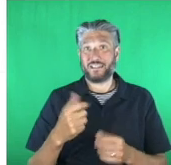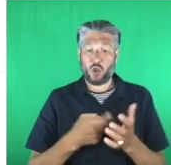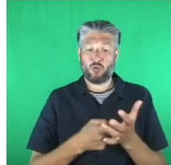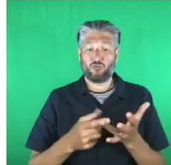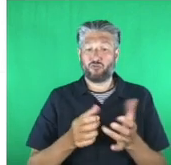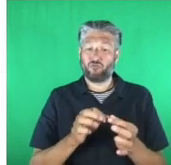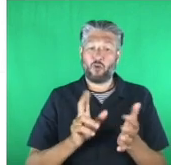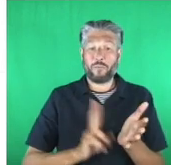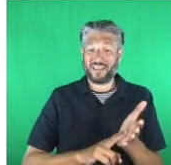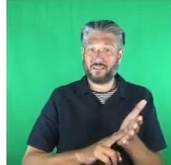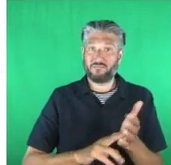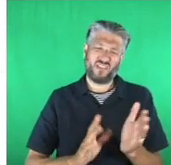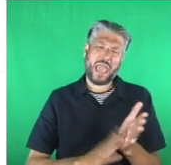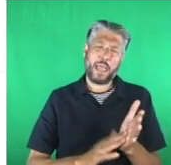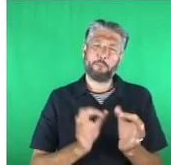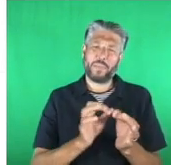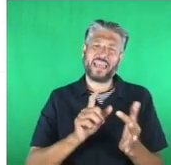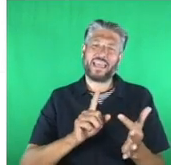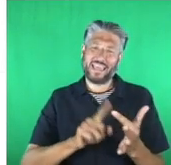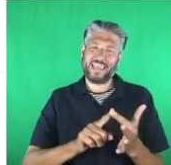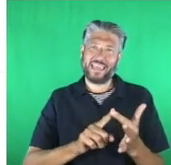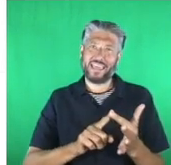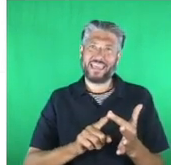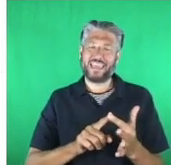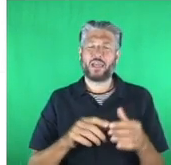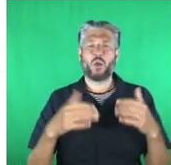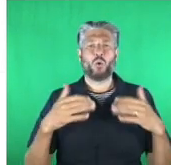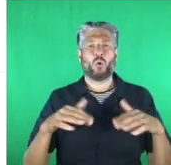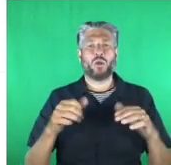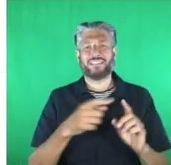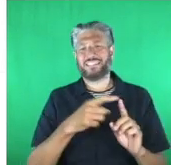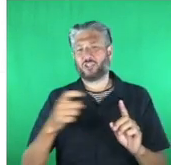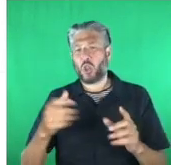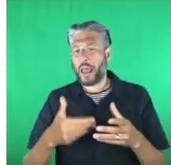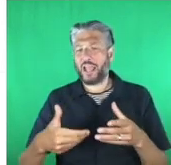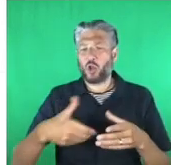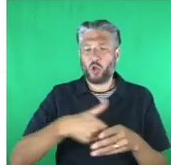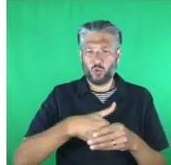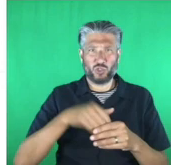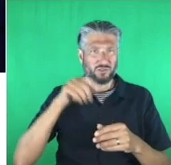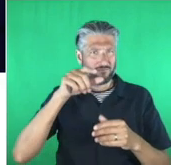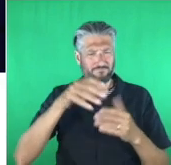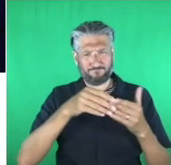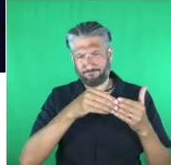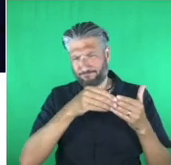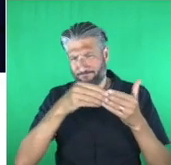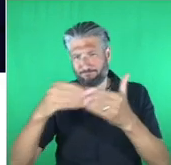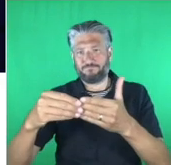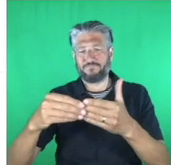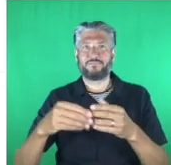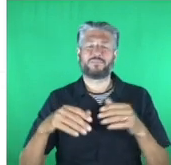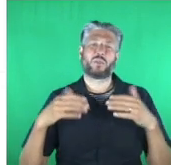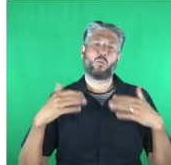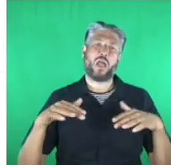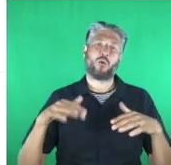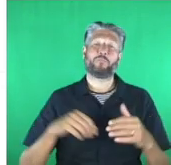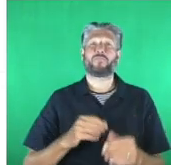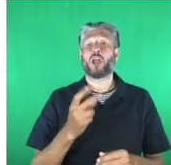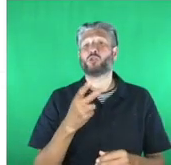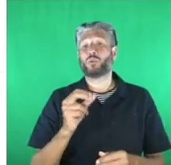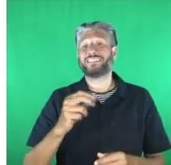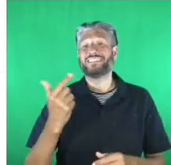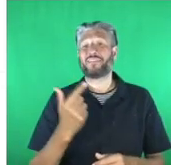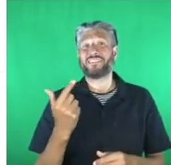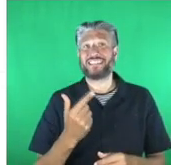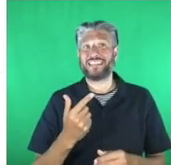a pioneer of digital inclusion in the UK and a fantastic colleague as well, I must mention. In 2017, Maggie Philbin,